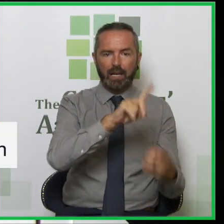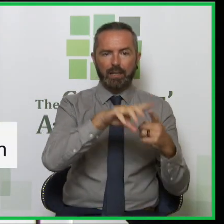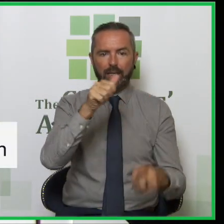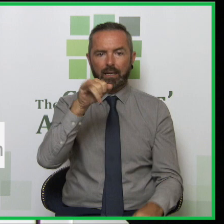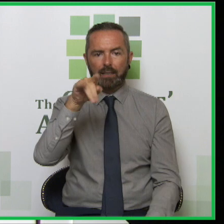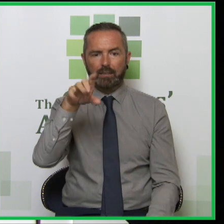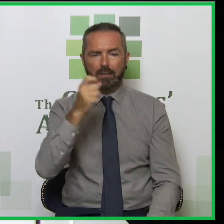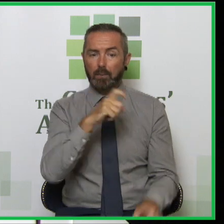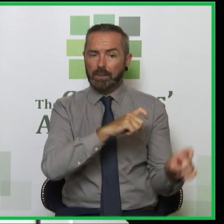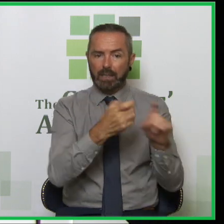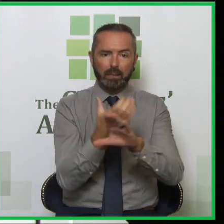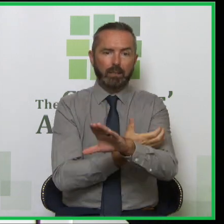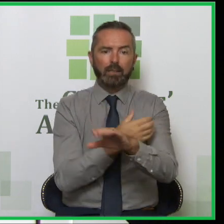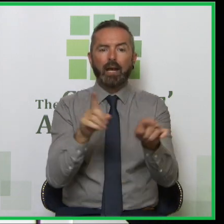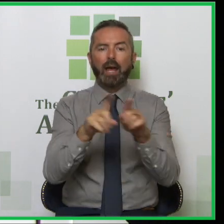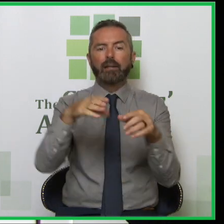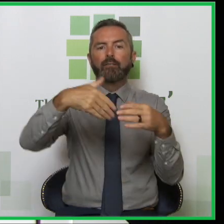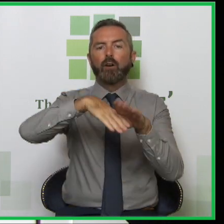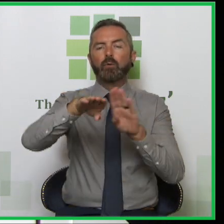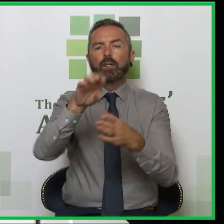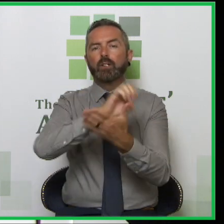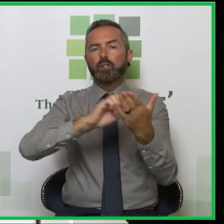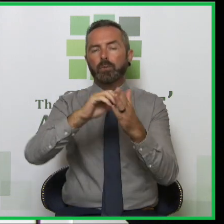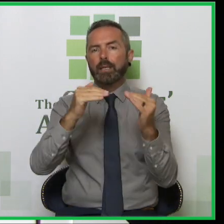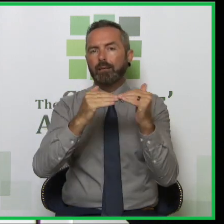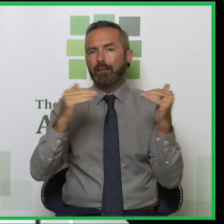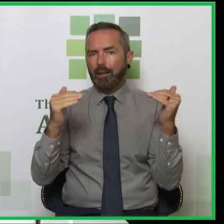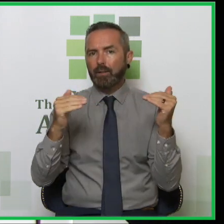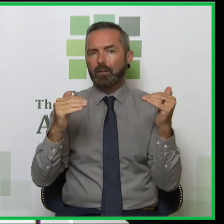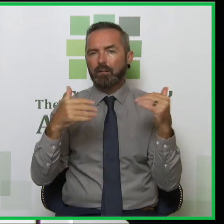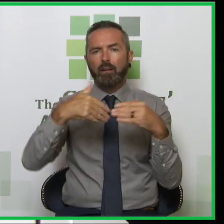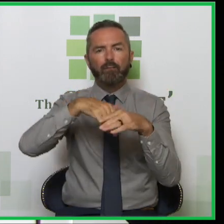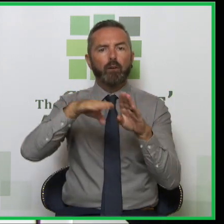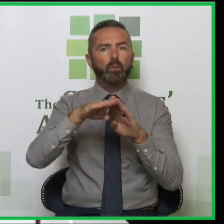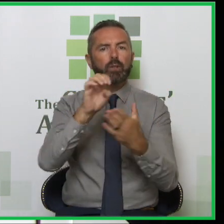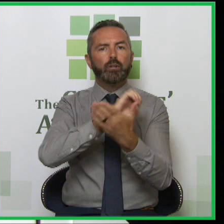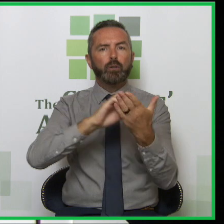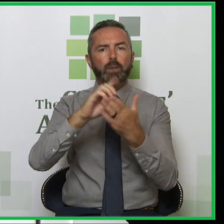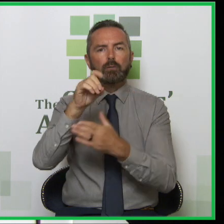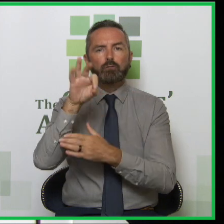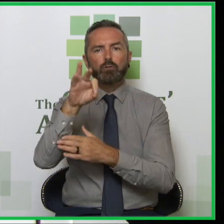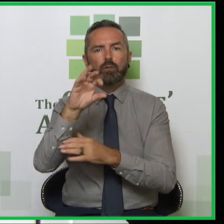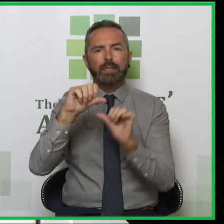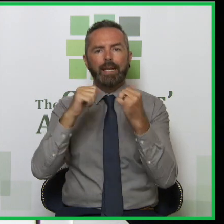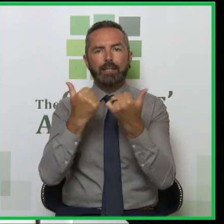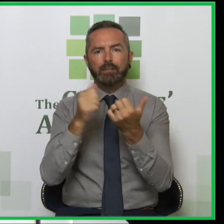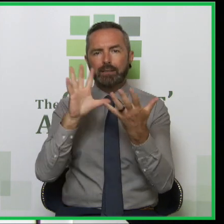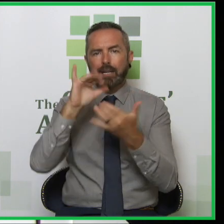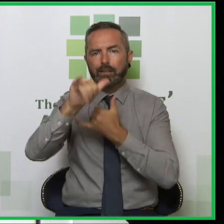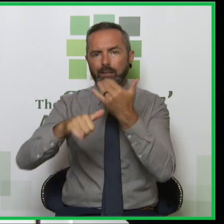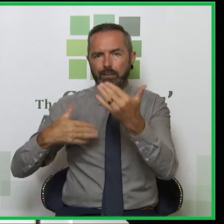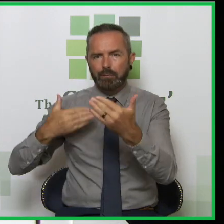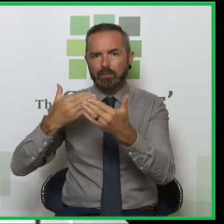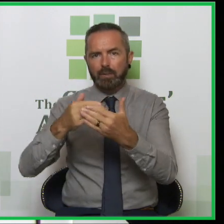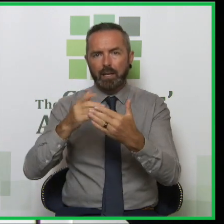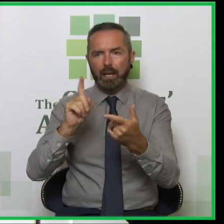that work. I'm also involved at a European level. I've been involved with the European Drugs Agency for 10 years and I've been